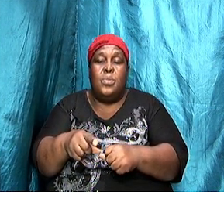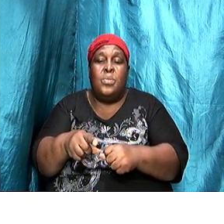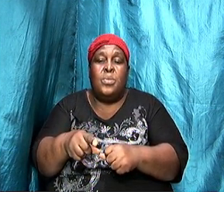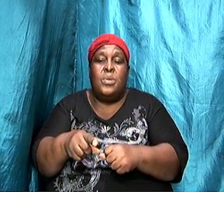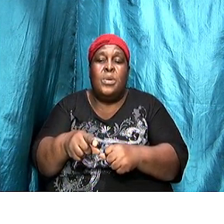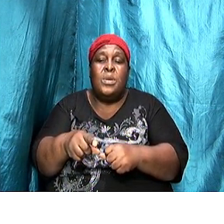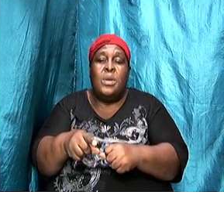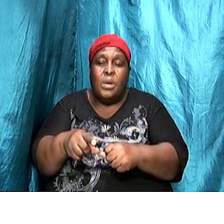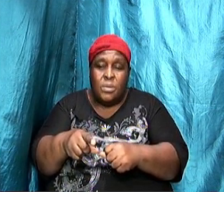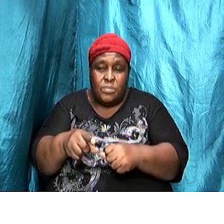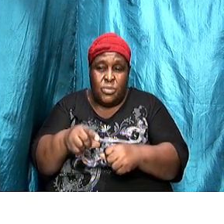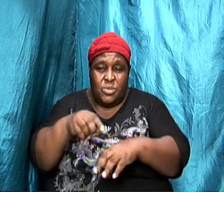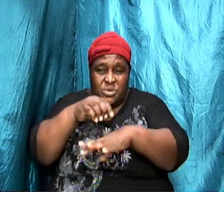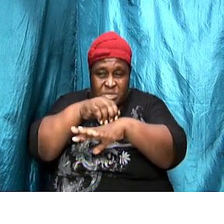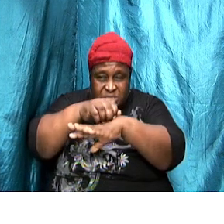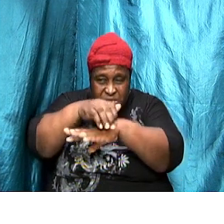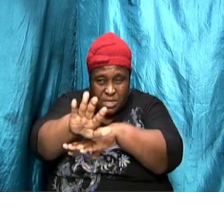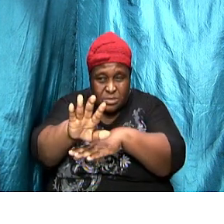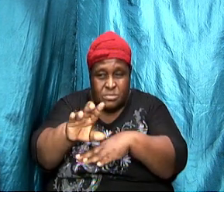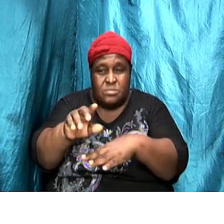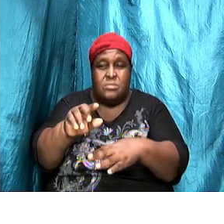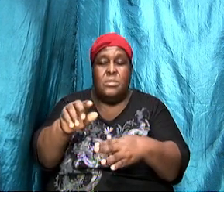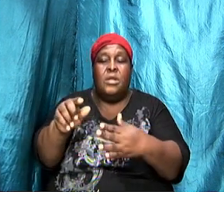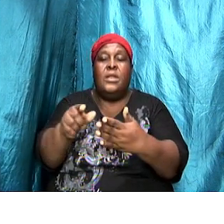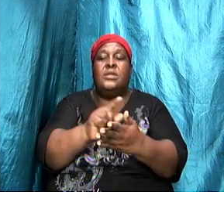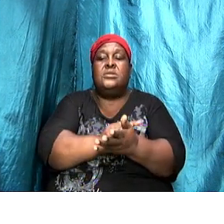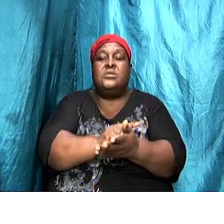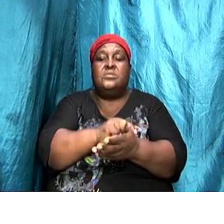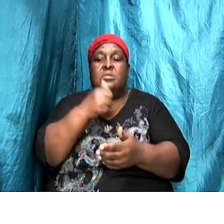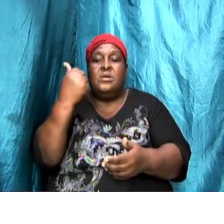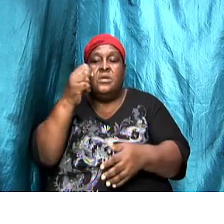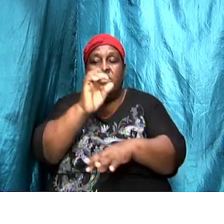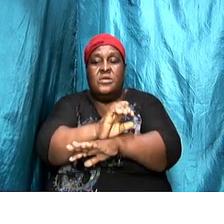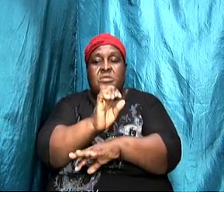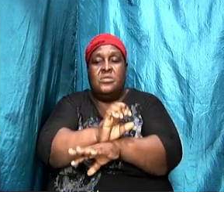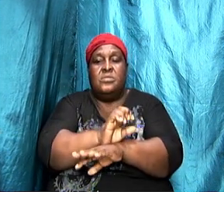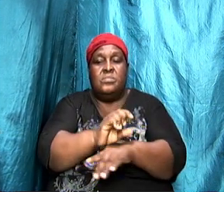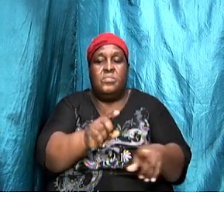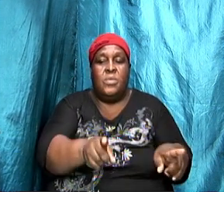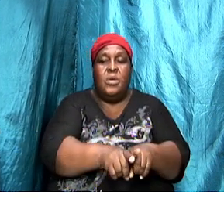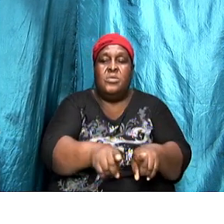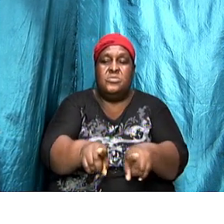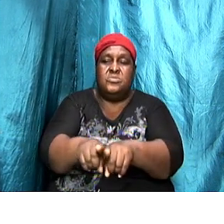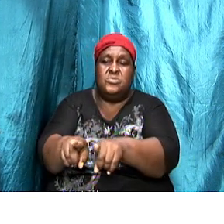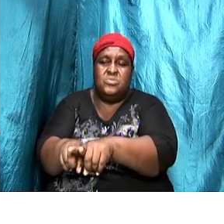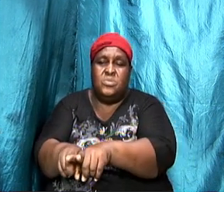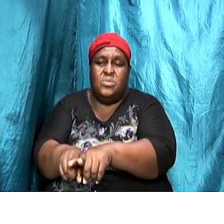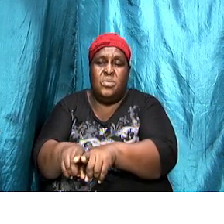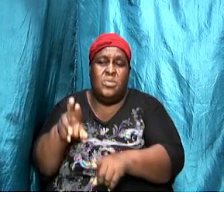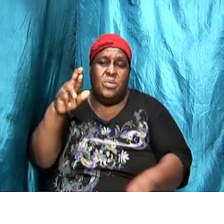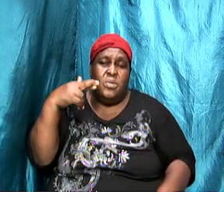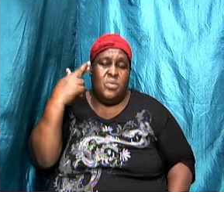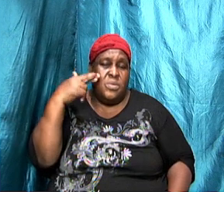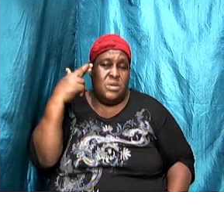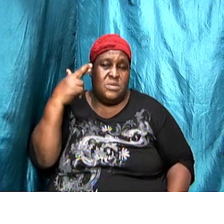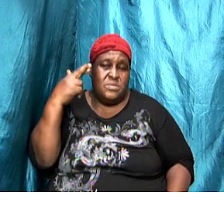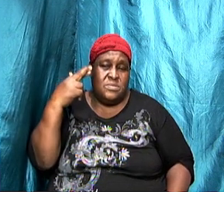dispersed and sent to the other churches. There is also the other reason.